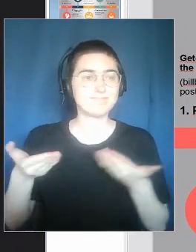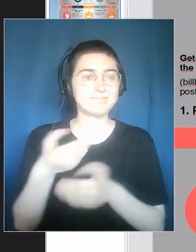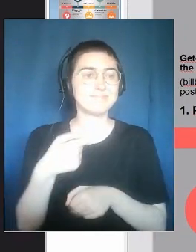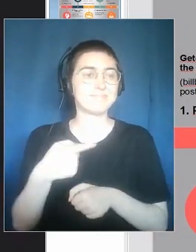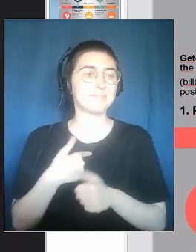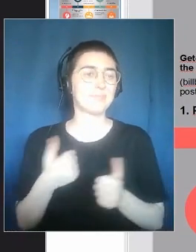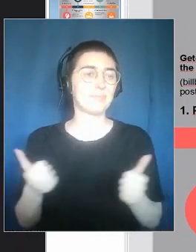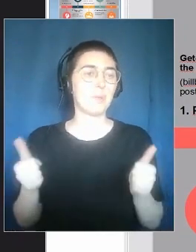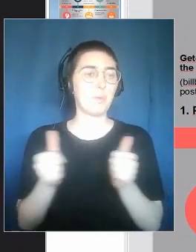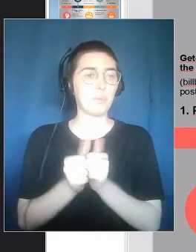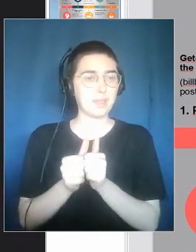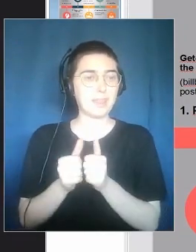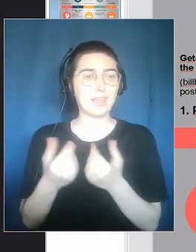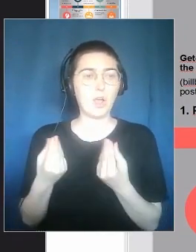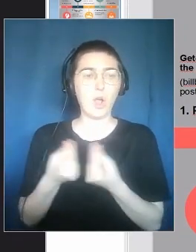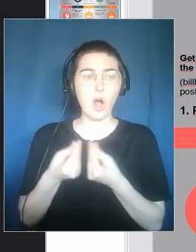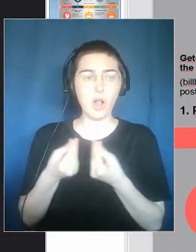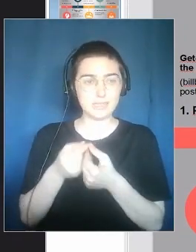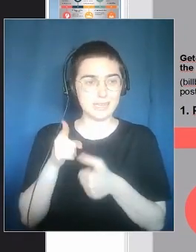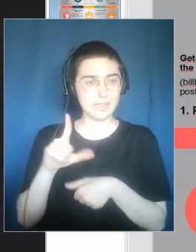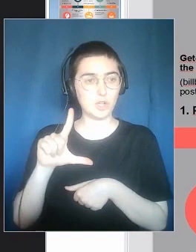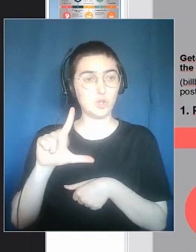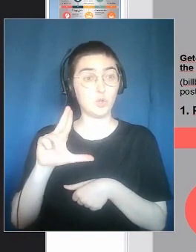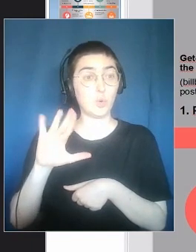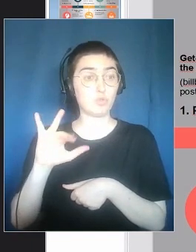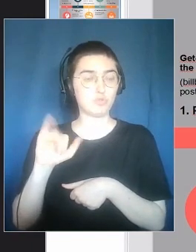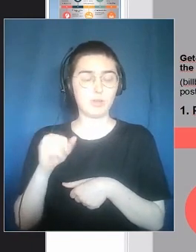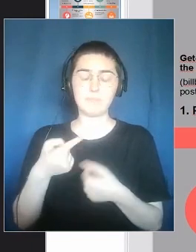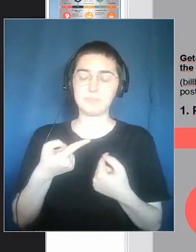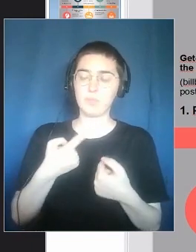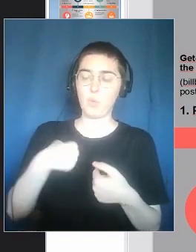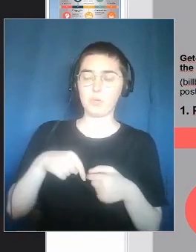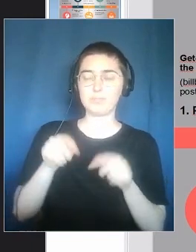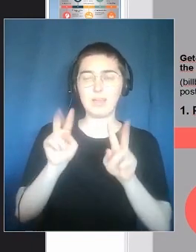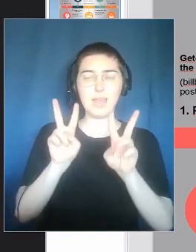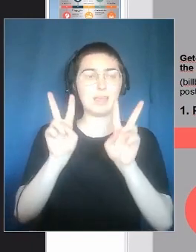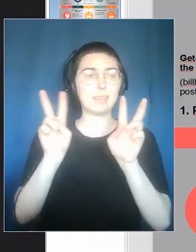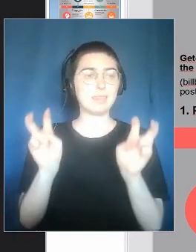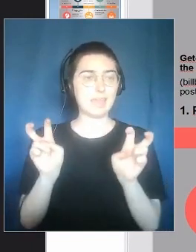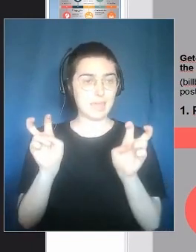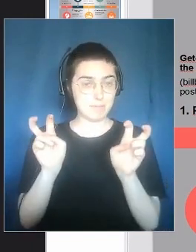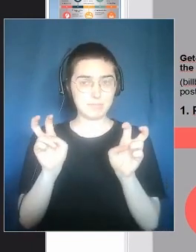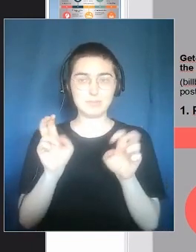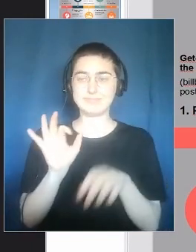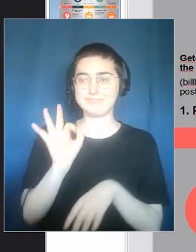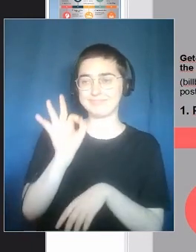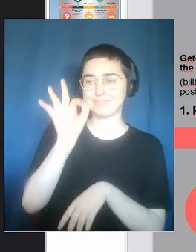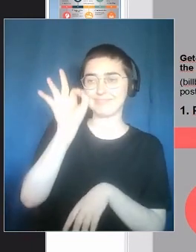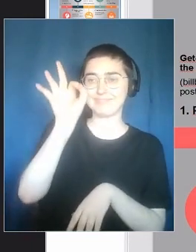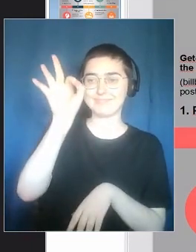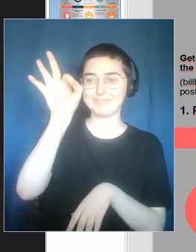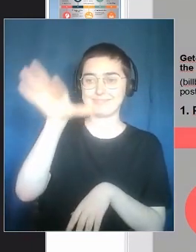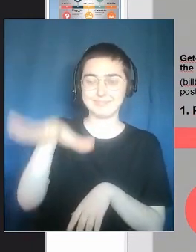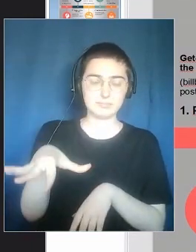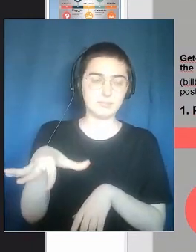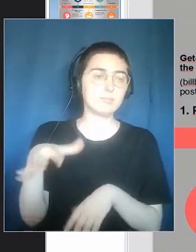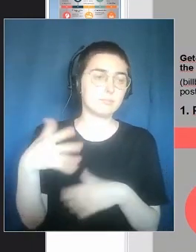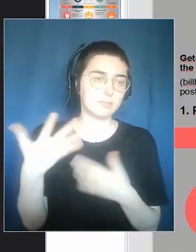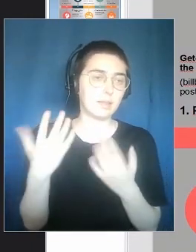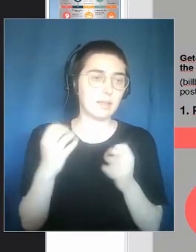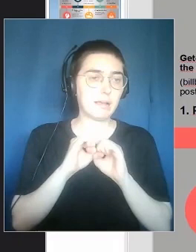dialogue. And every time with Lucia, for example, we gave a topic. The topics we